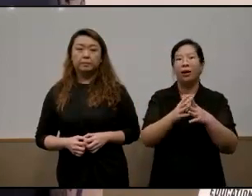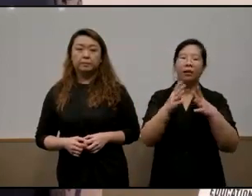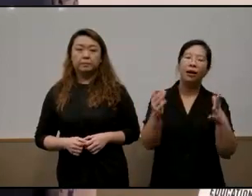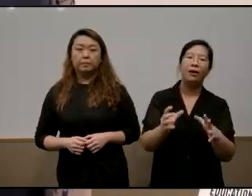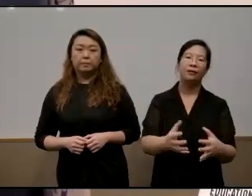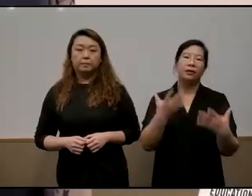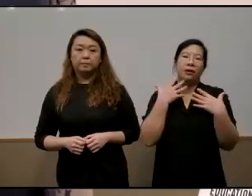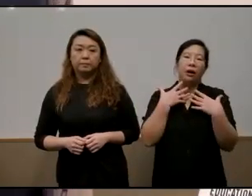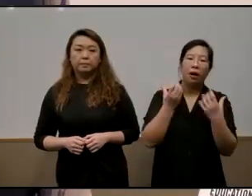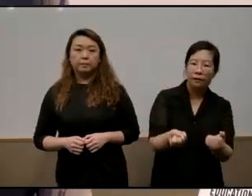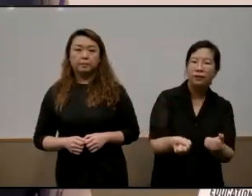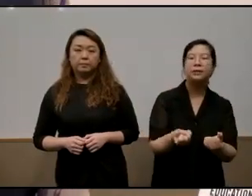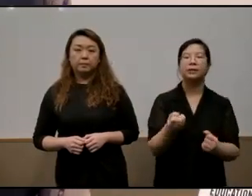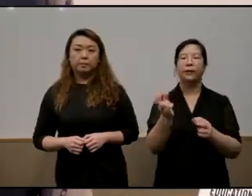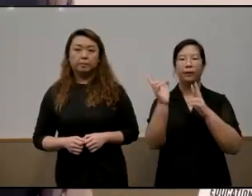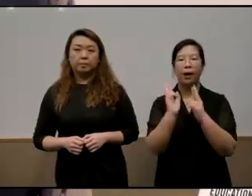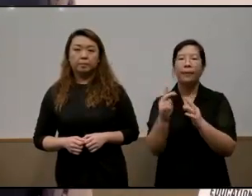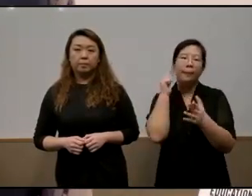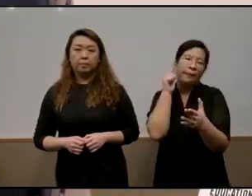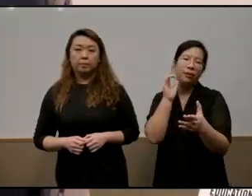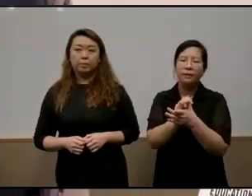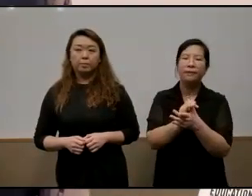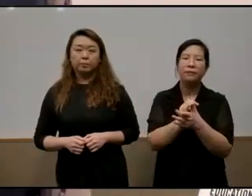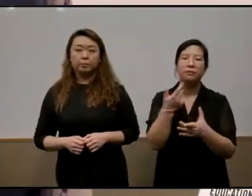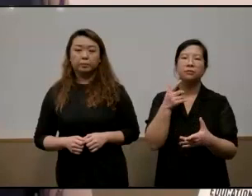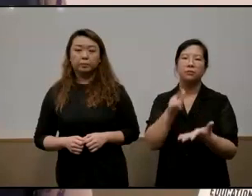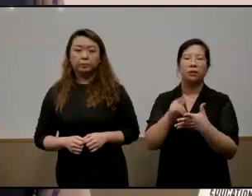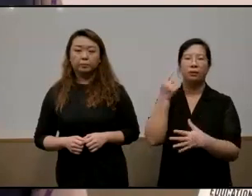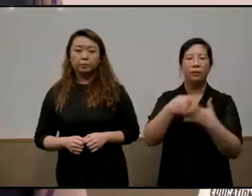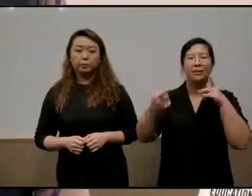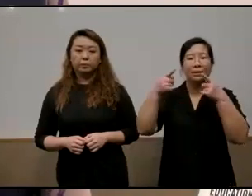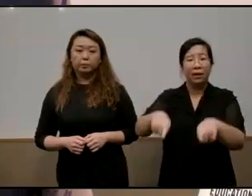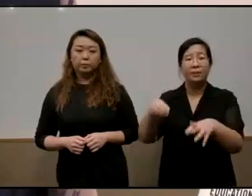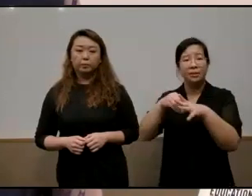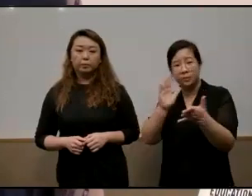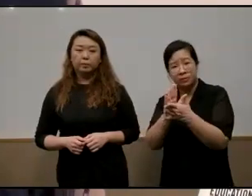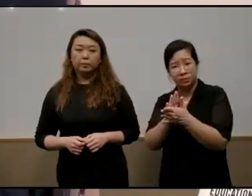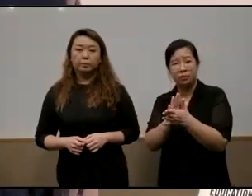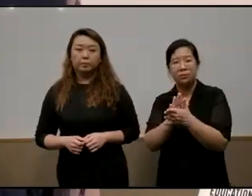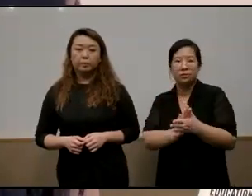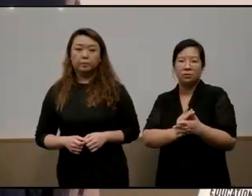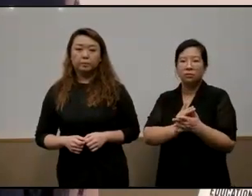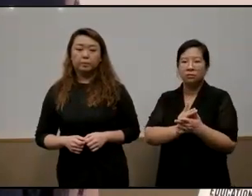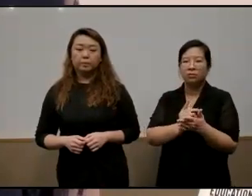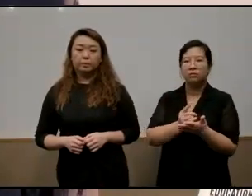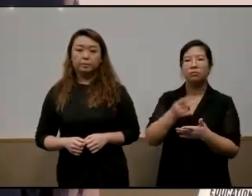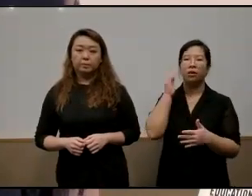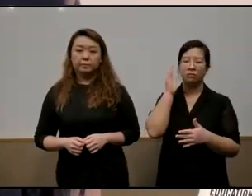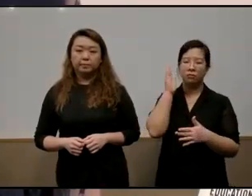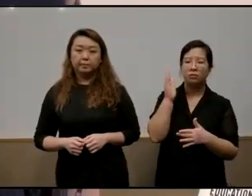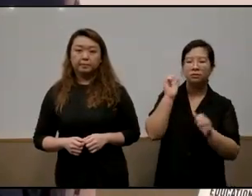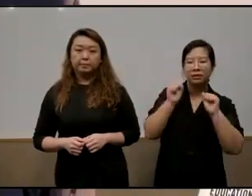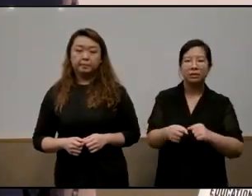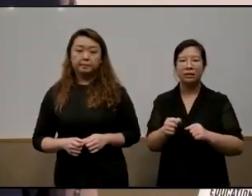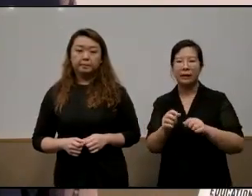uh as well as belief in the fact that what's happening in school will make a a change in in their children's lives